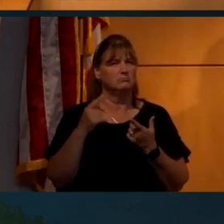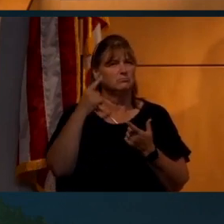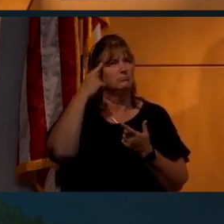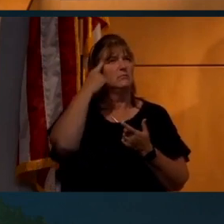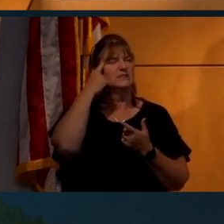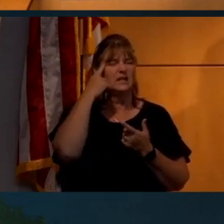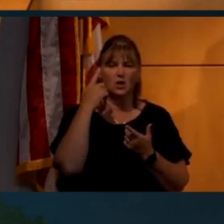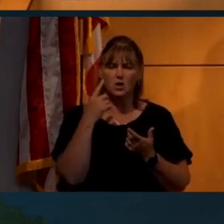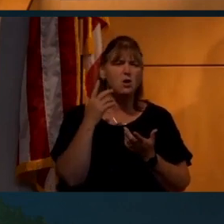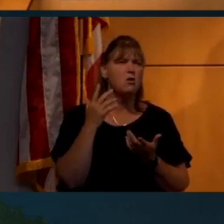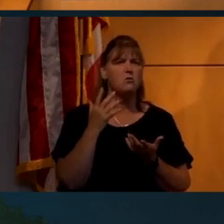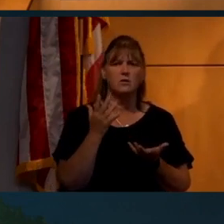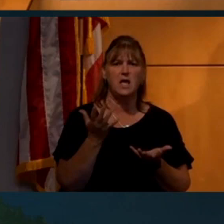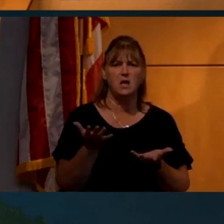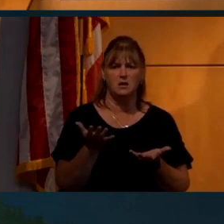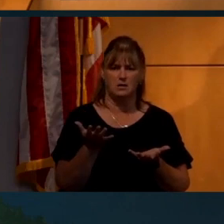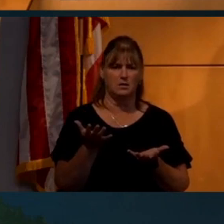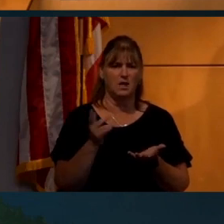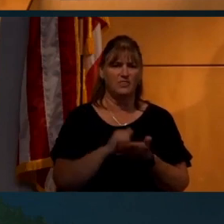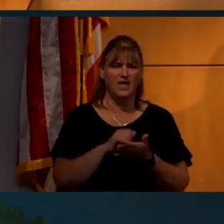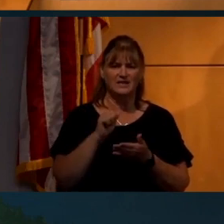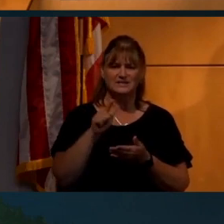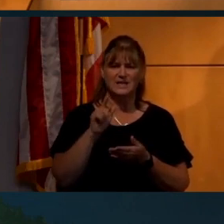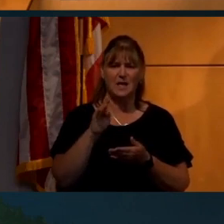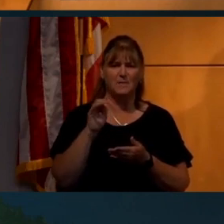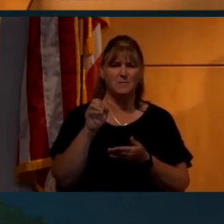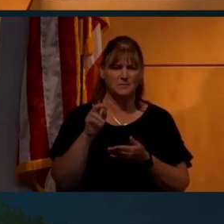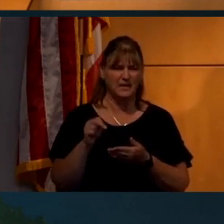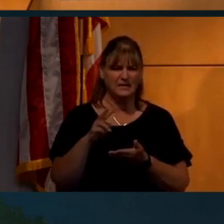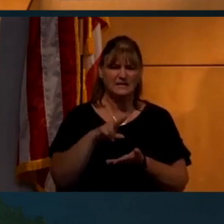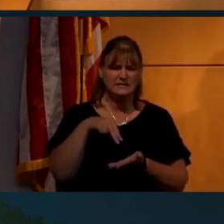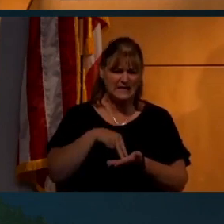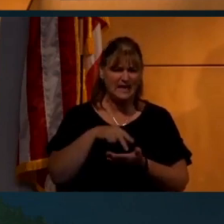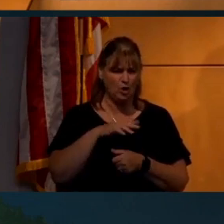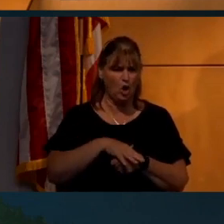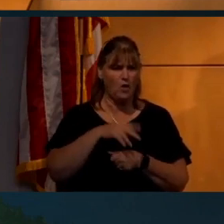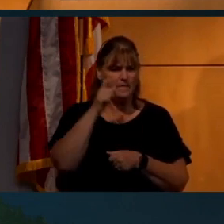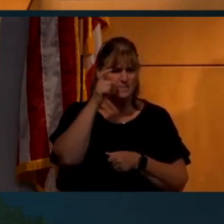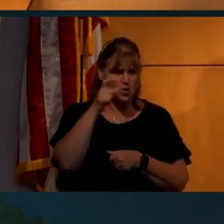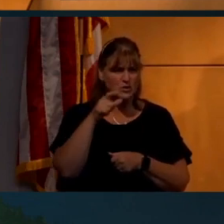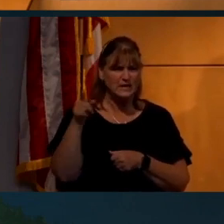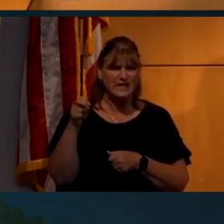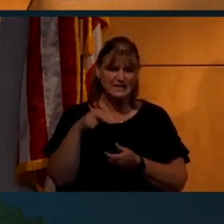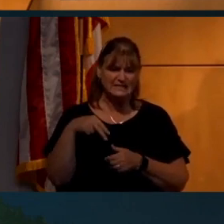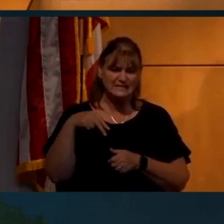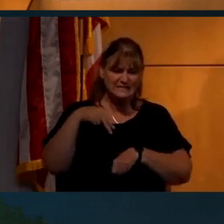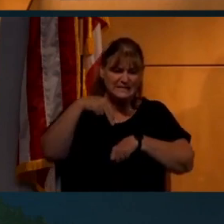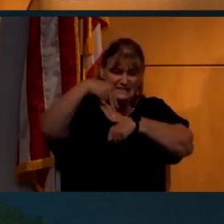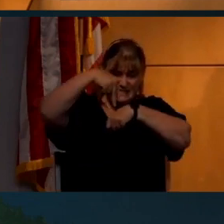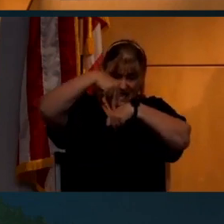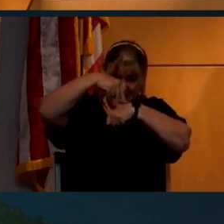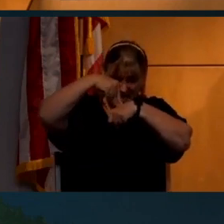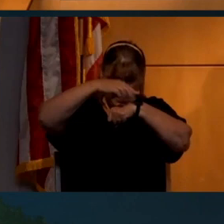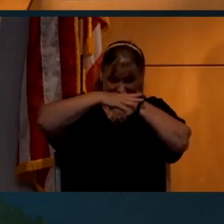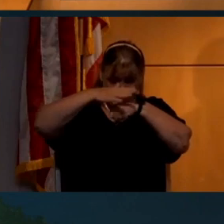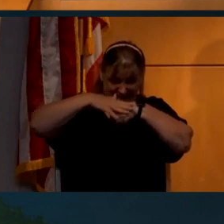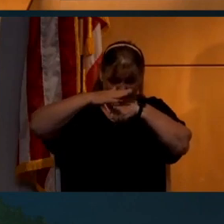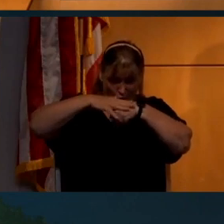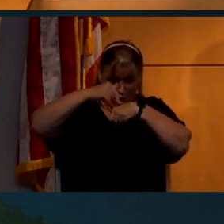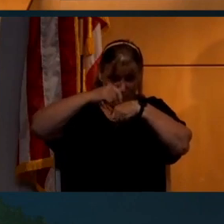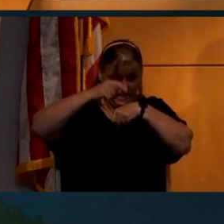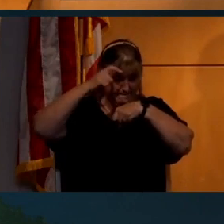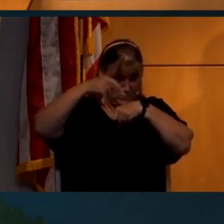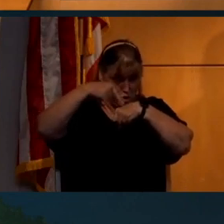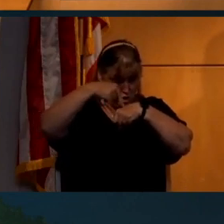occurred to me, it's like, oh, yeah, that's Al Bean standing on the moon. He is standing on the moon.